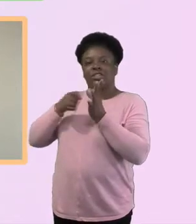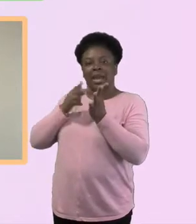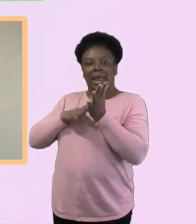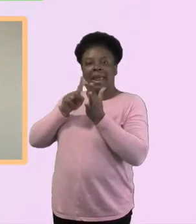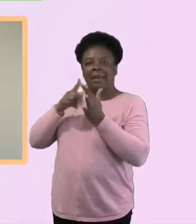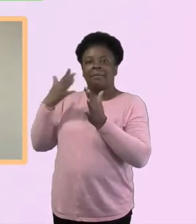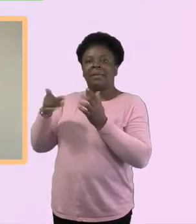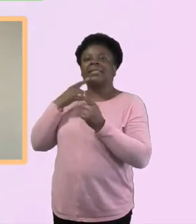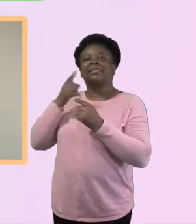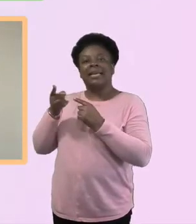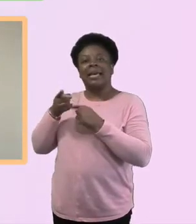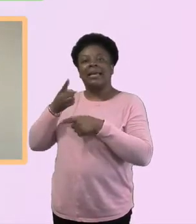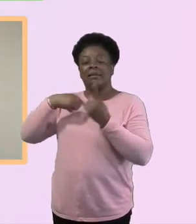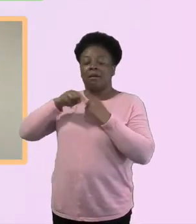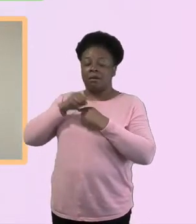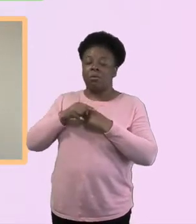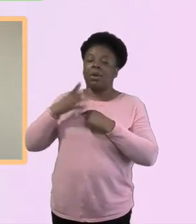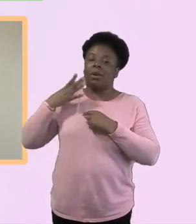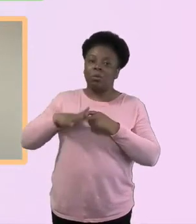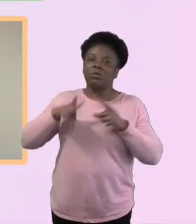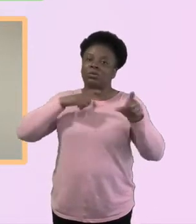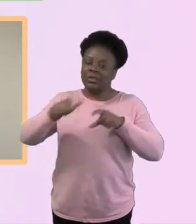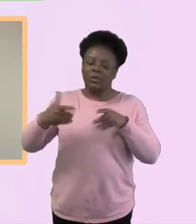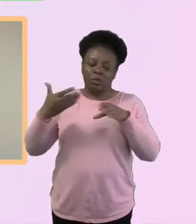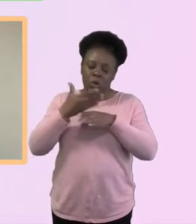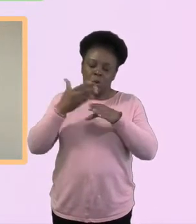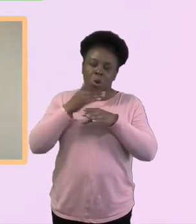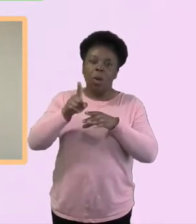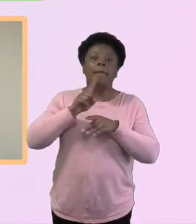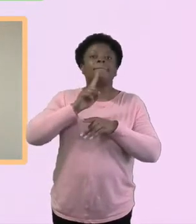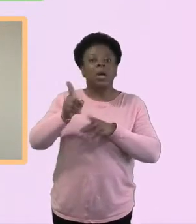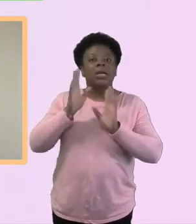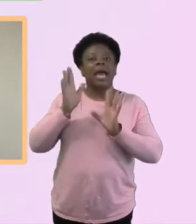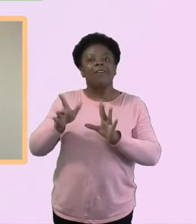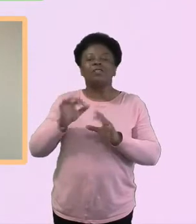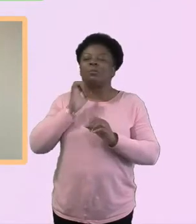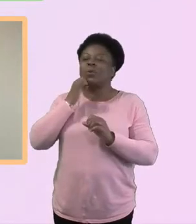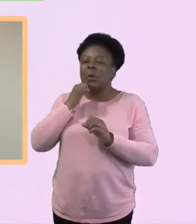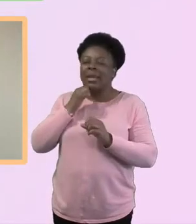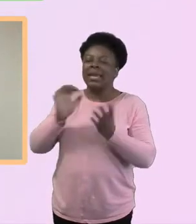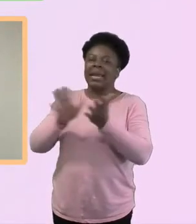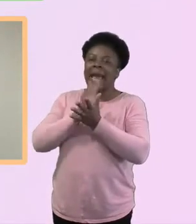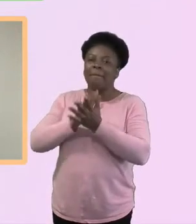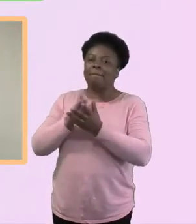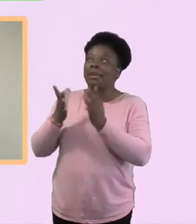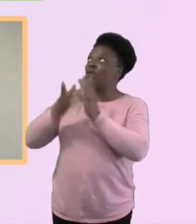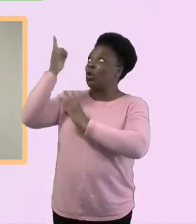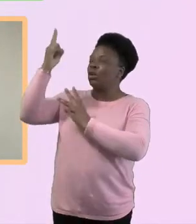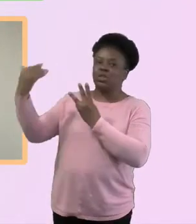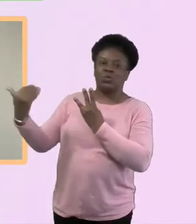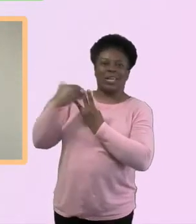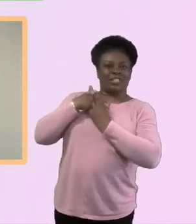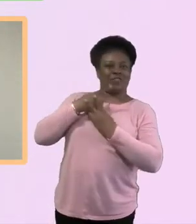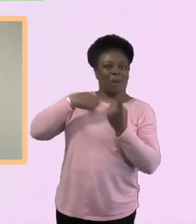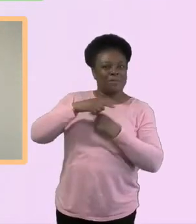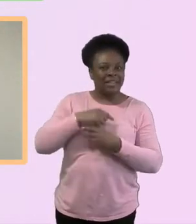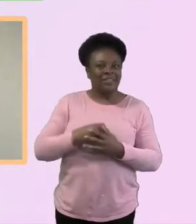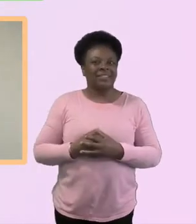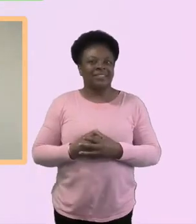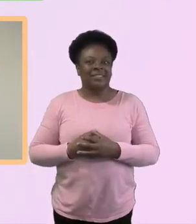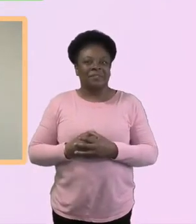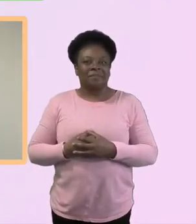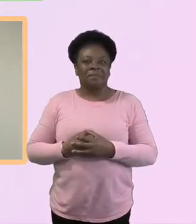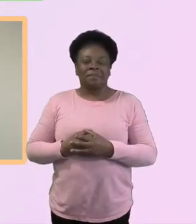to be interrupted. Are the felt around us at the moment